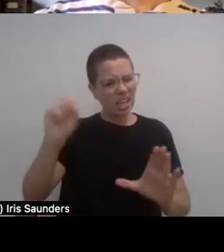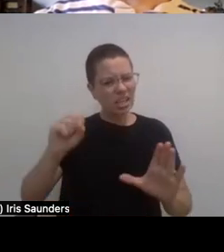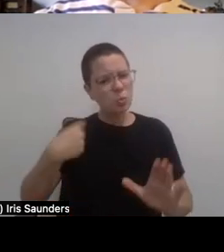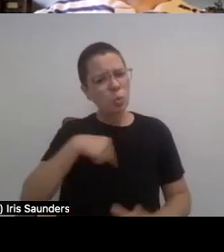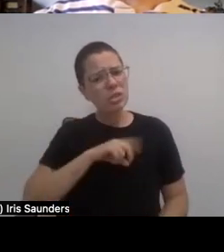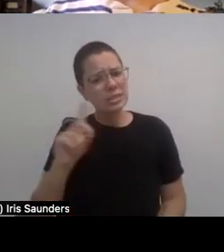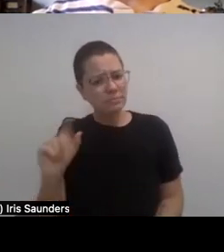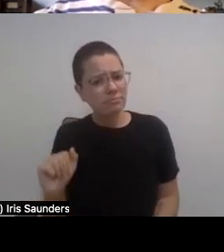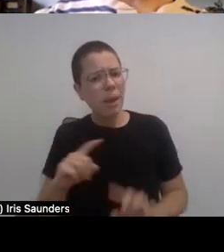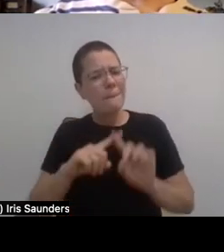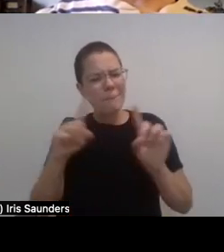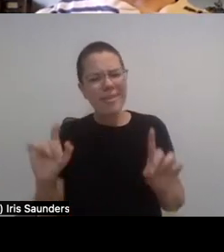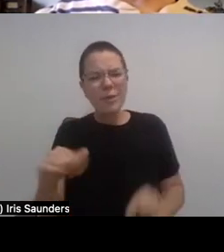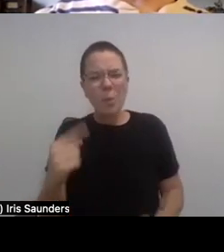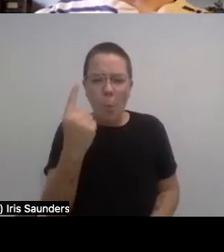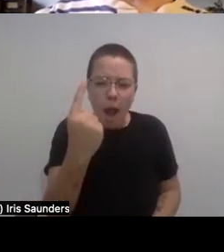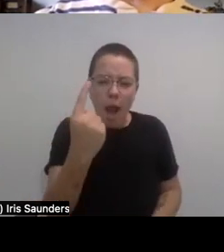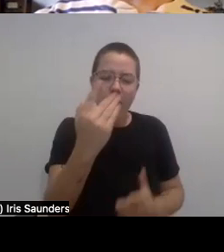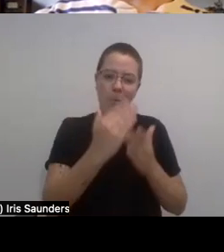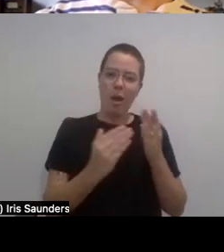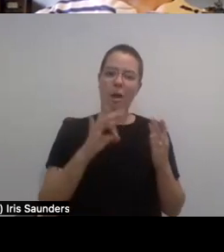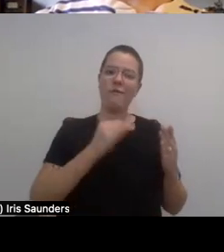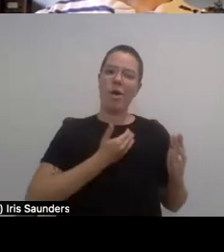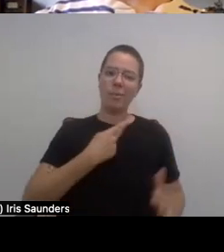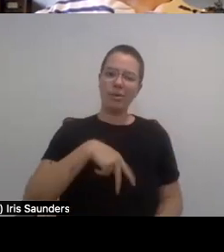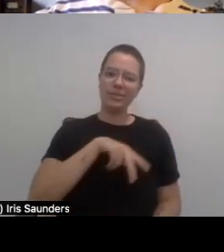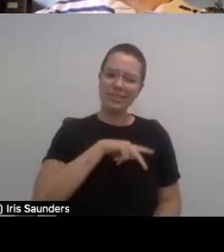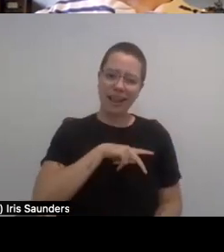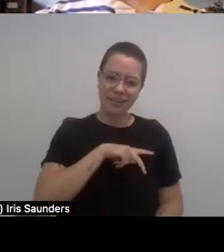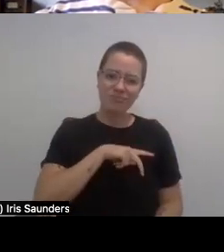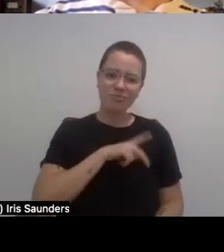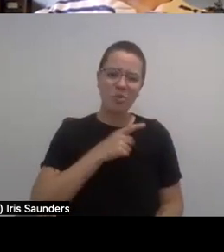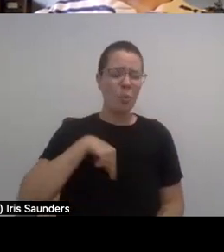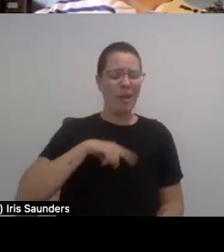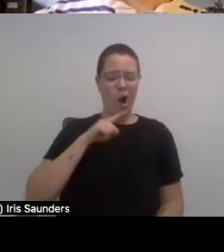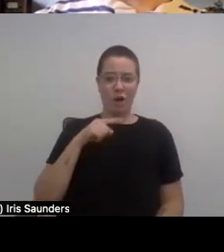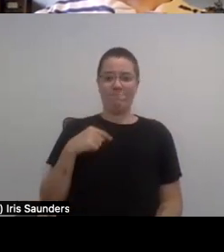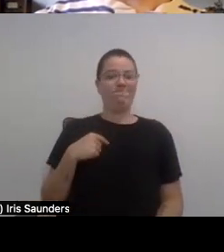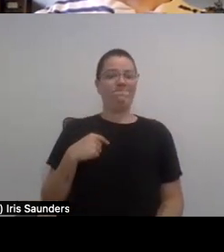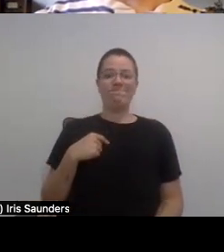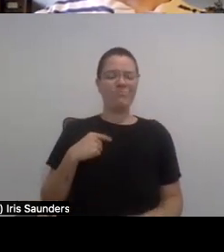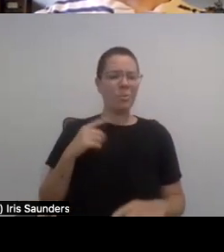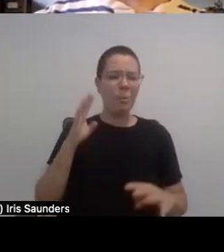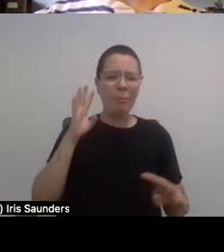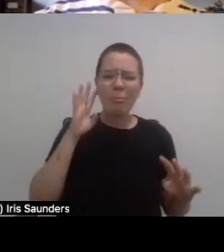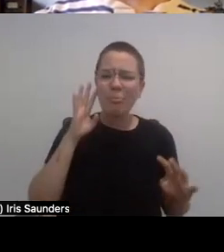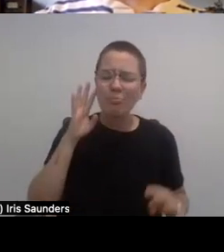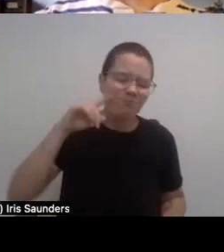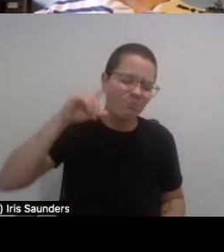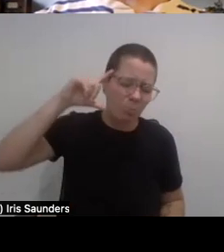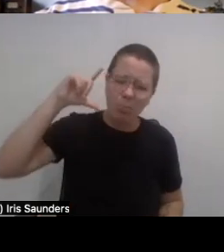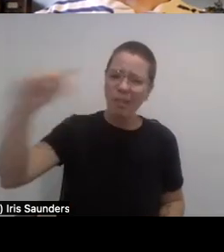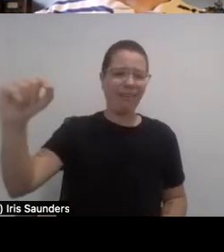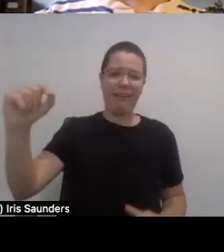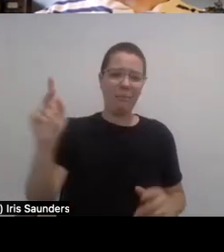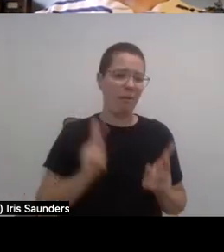part of our personality and identities where these complex, brilliant creatures that need to be seen. And so